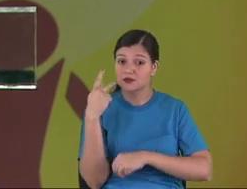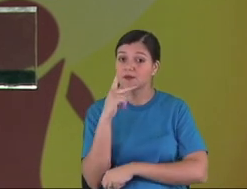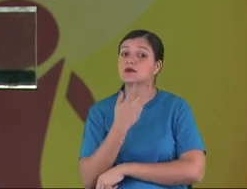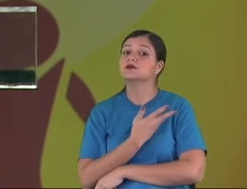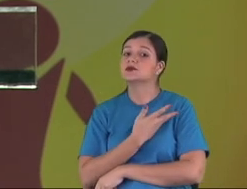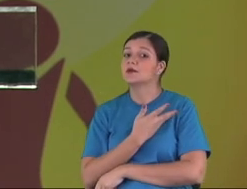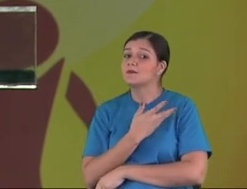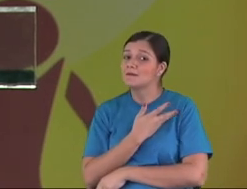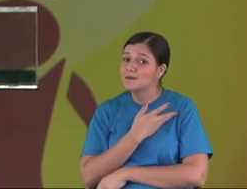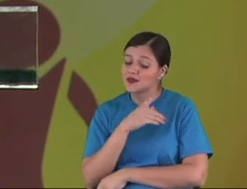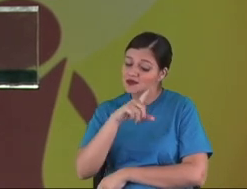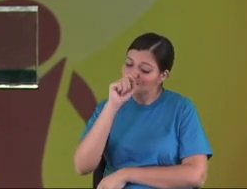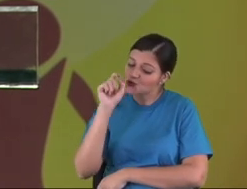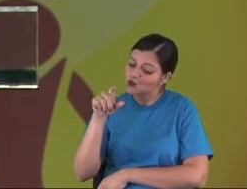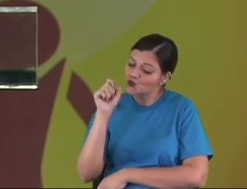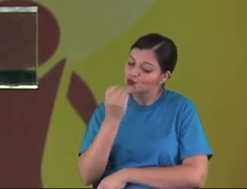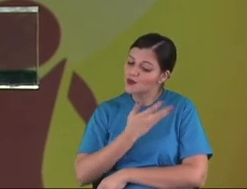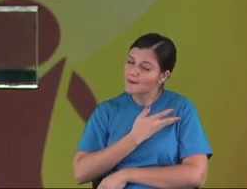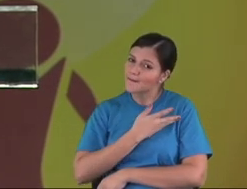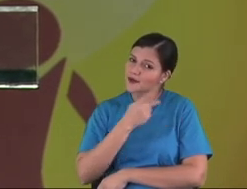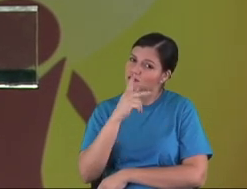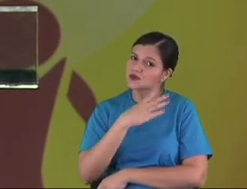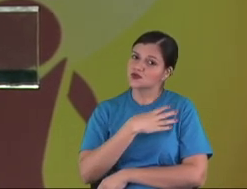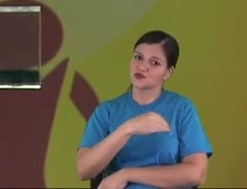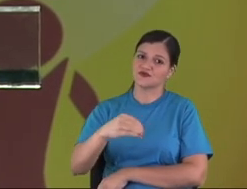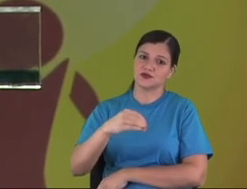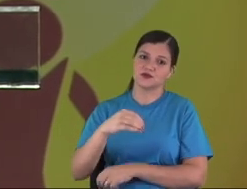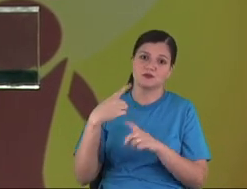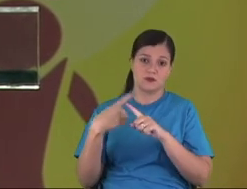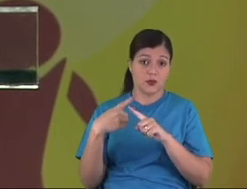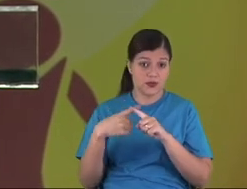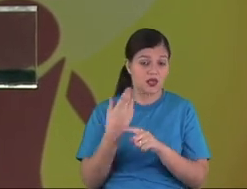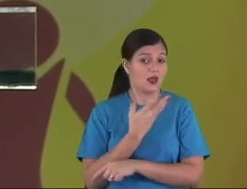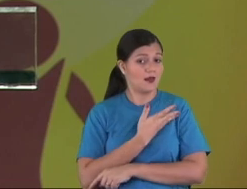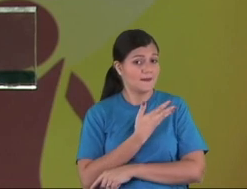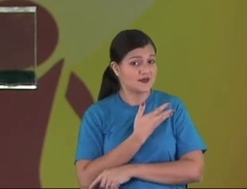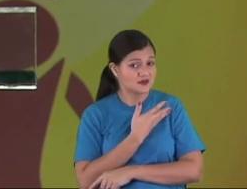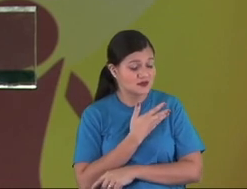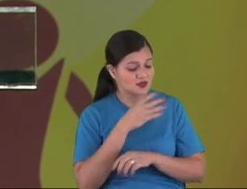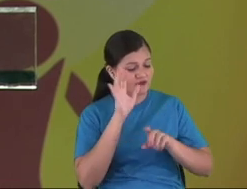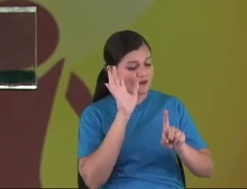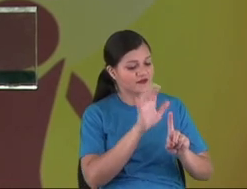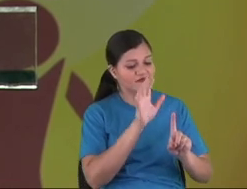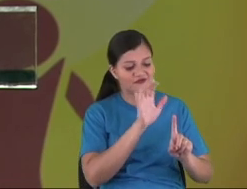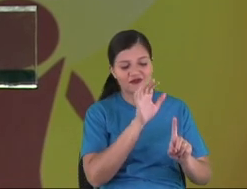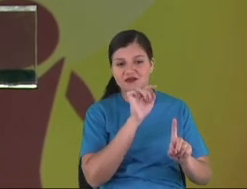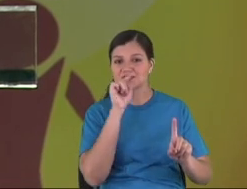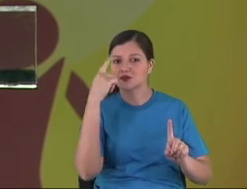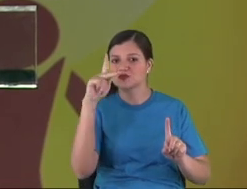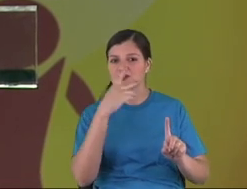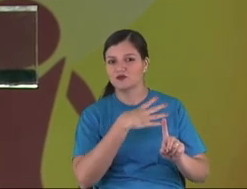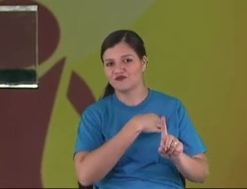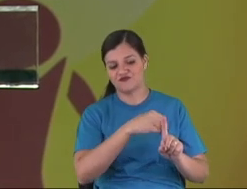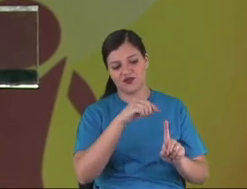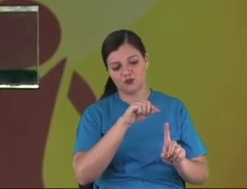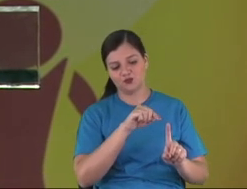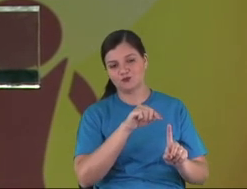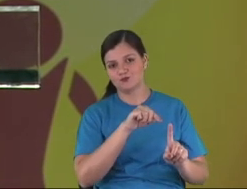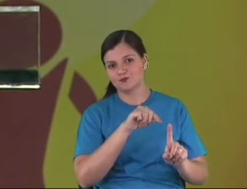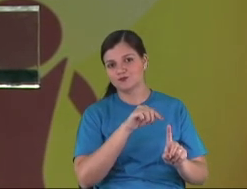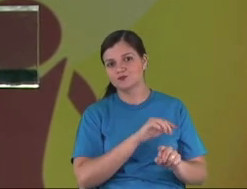kids, kids, friends of your kids, because this kid will get fluency your kids.